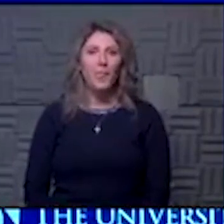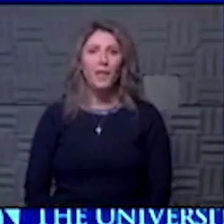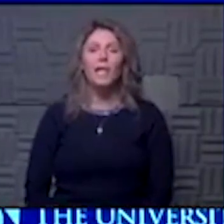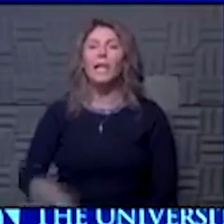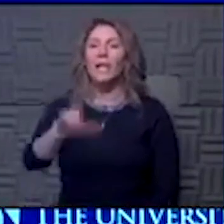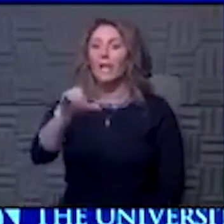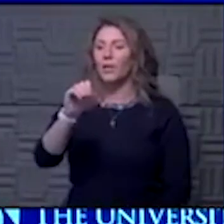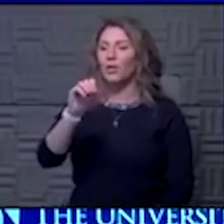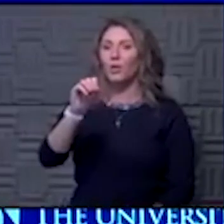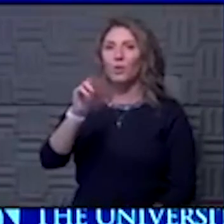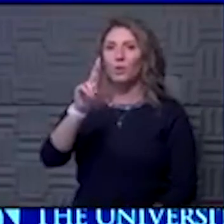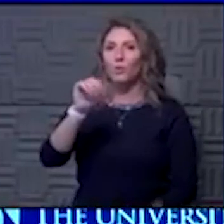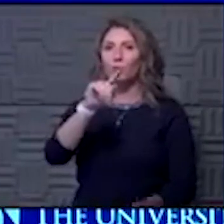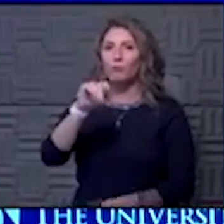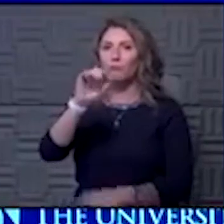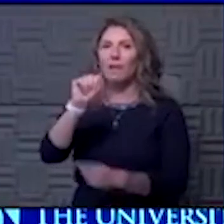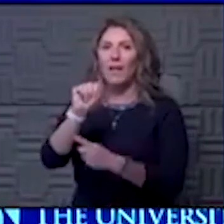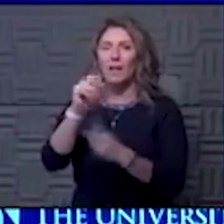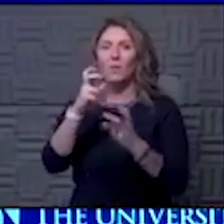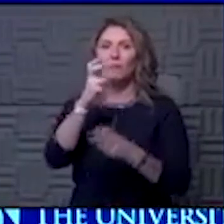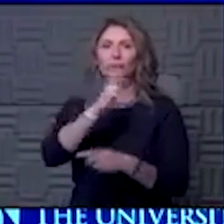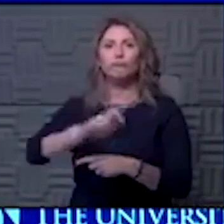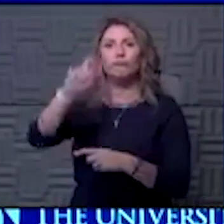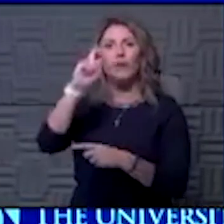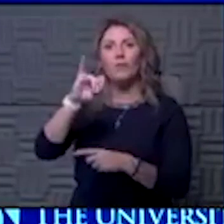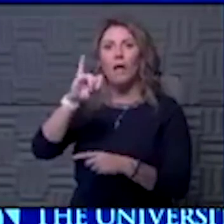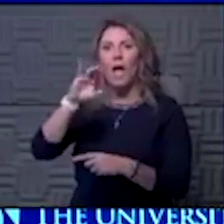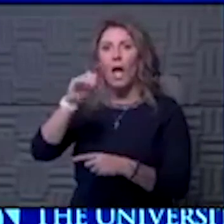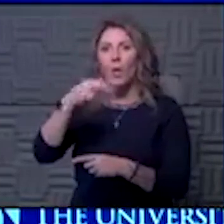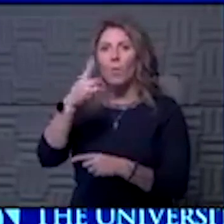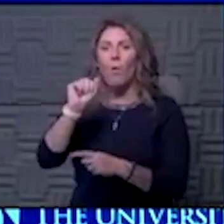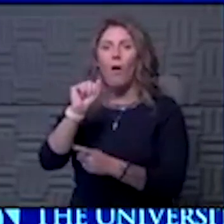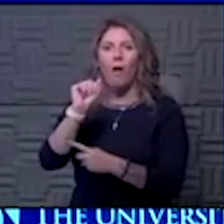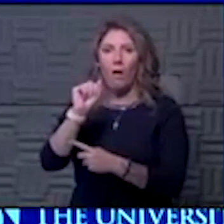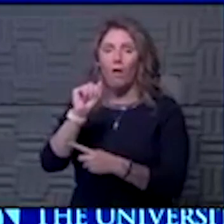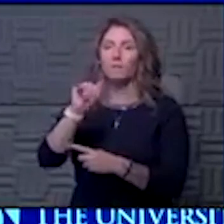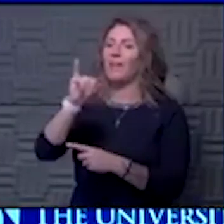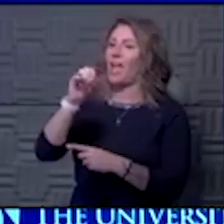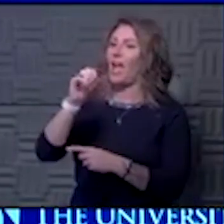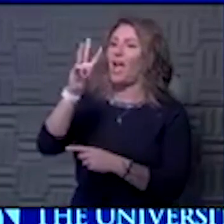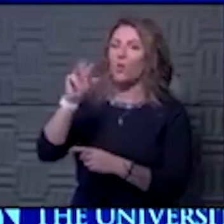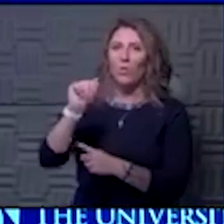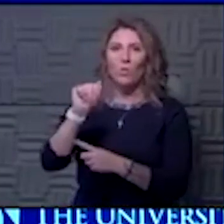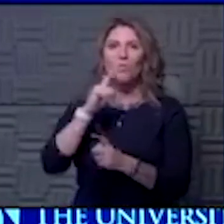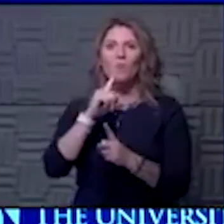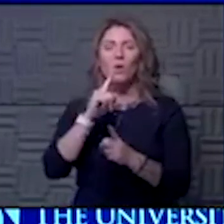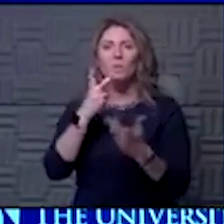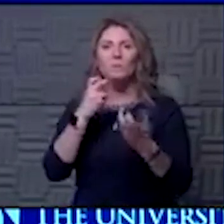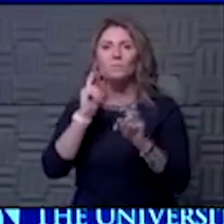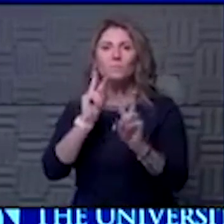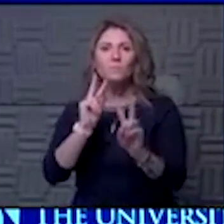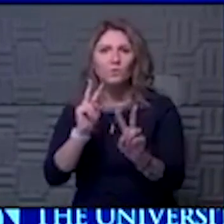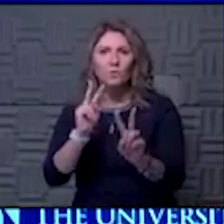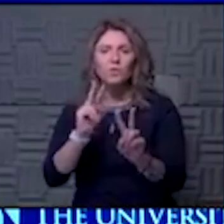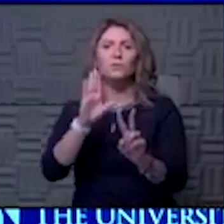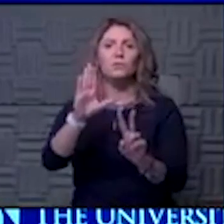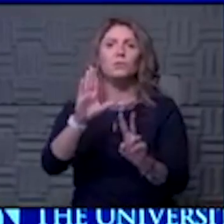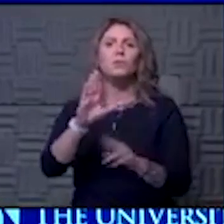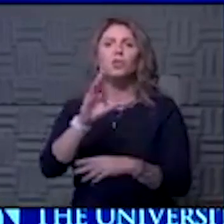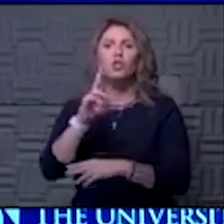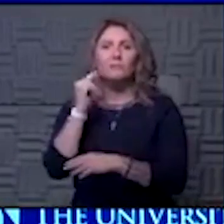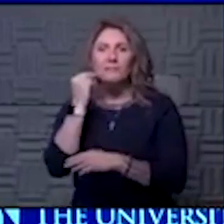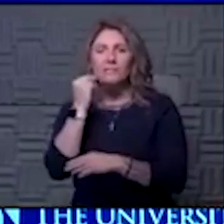Loretta is wanting to travel to Iowa with her husband to attend the funeral of their 36-year-old niece who died of ovarian